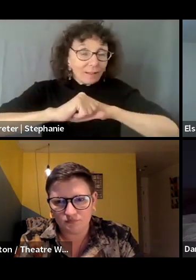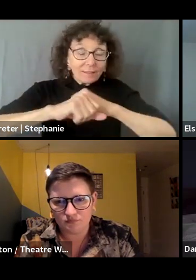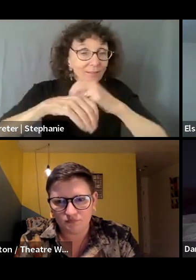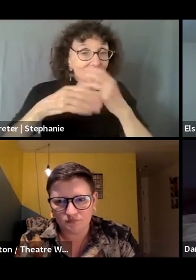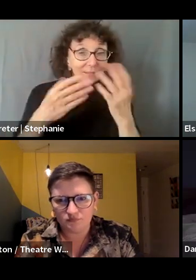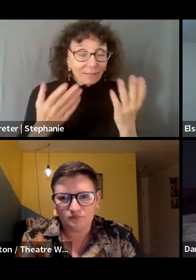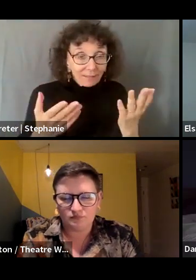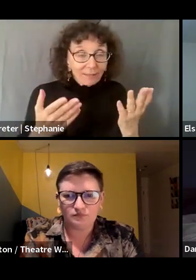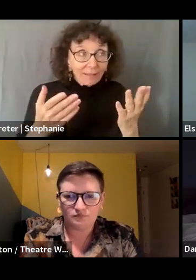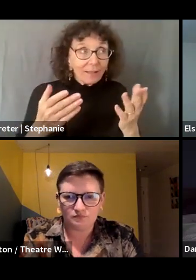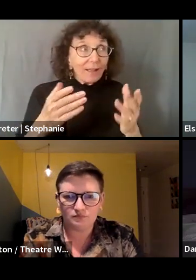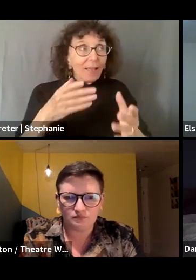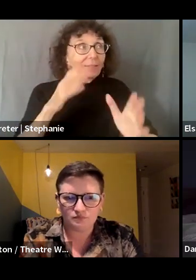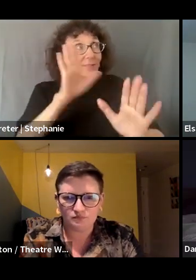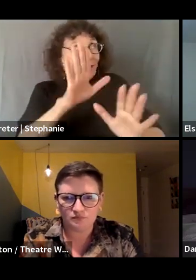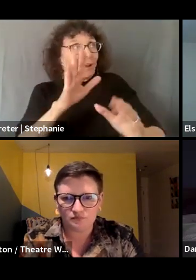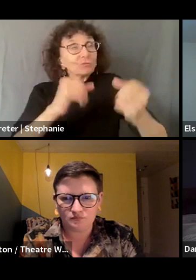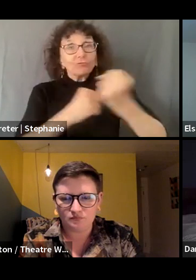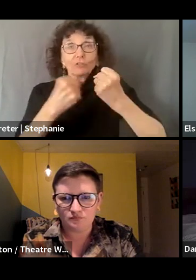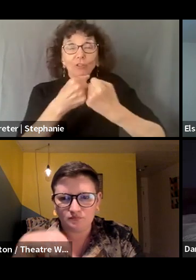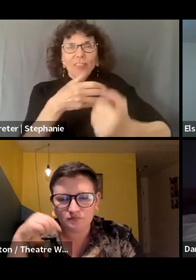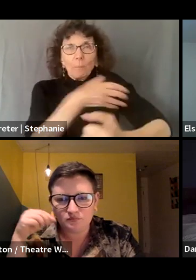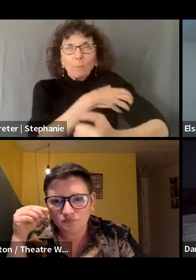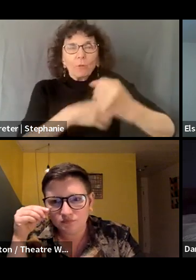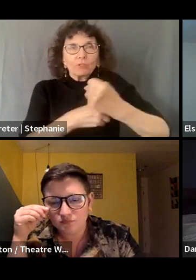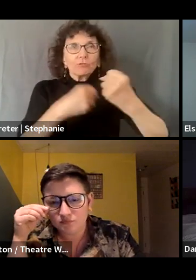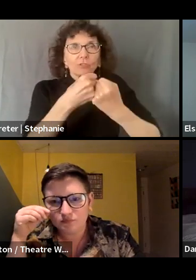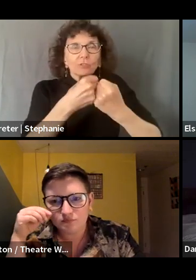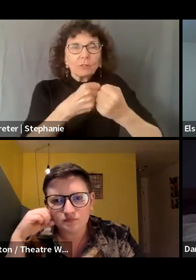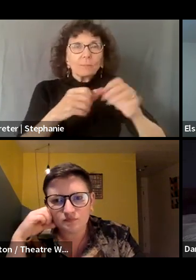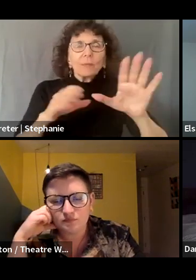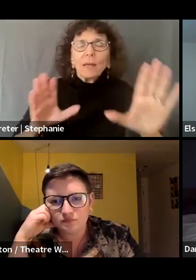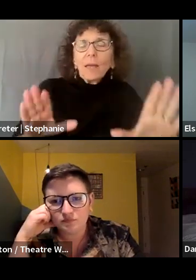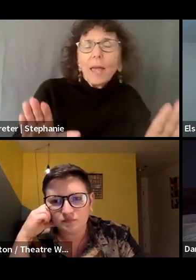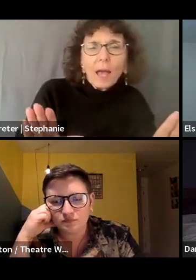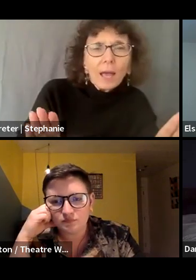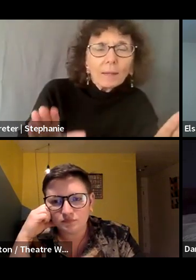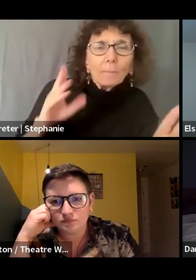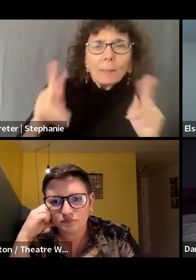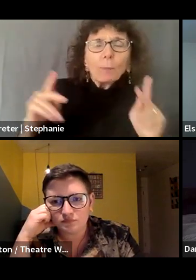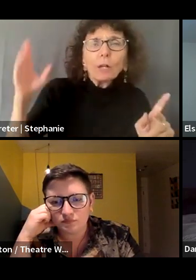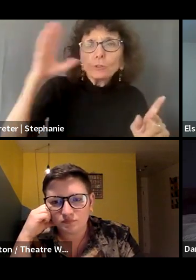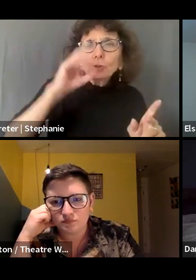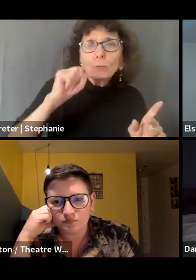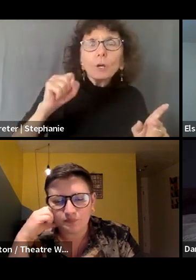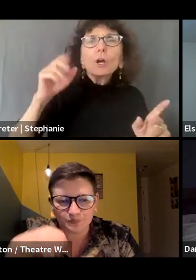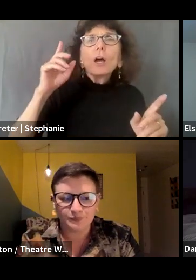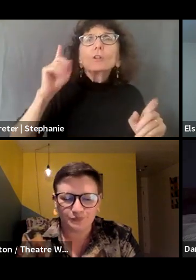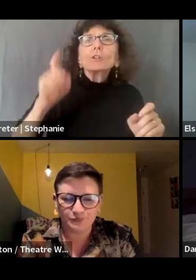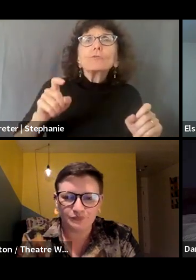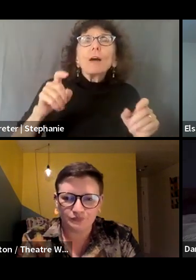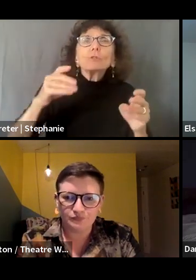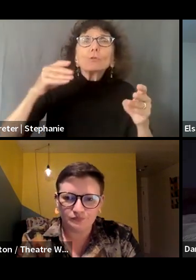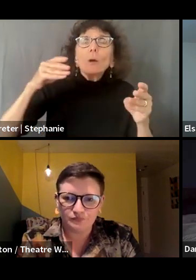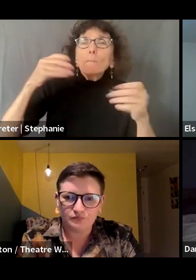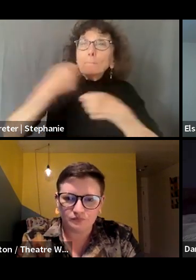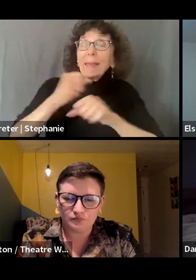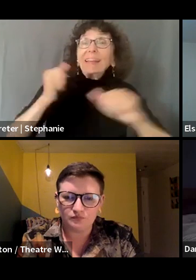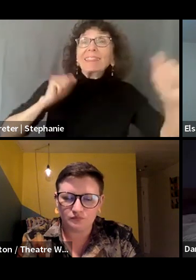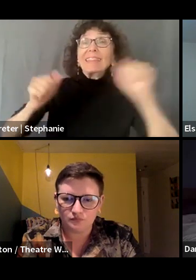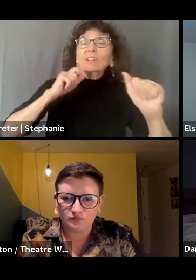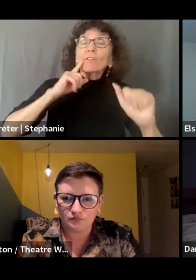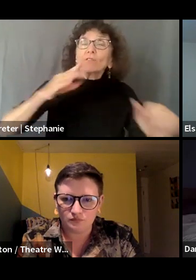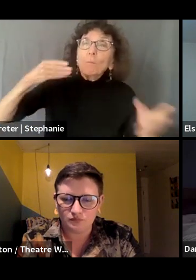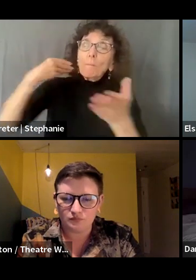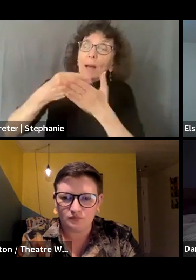the power structure. And this idea that you can only make theater by spending a lot of money on stuff and not that you can make